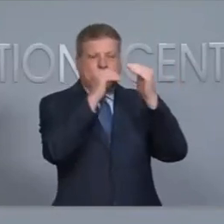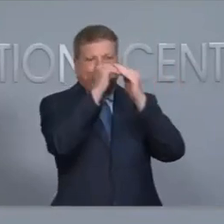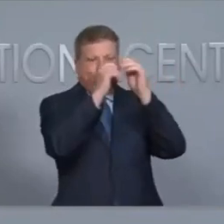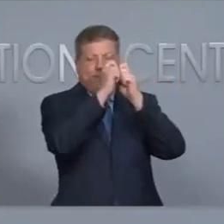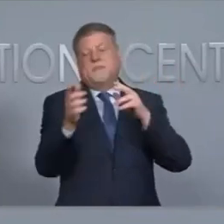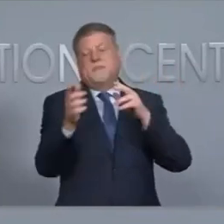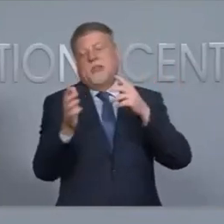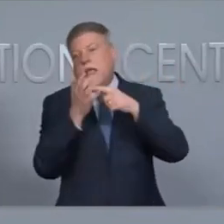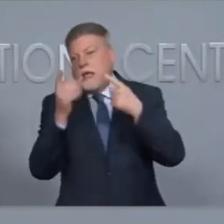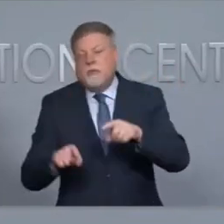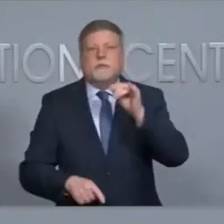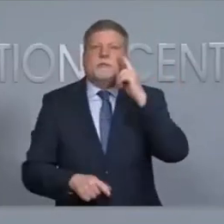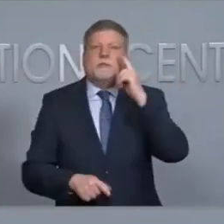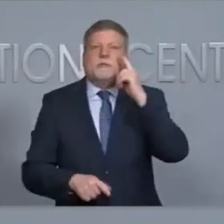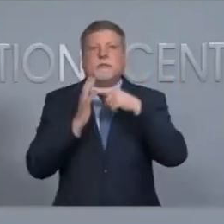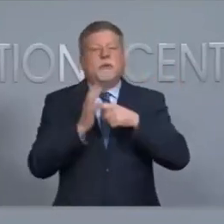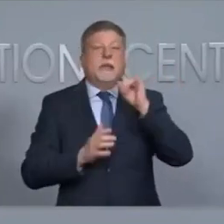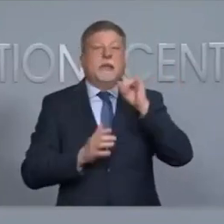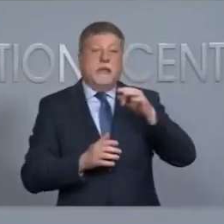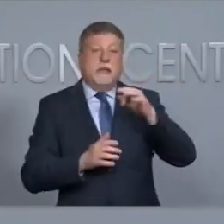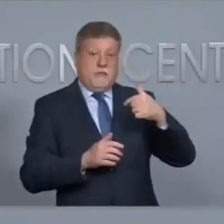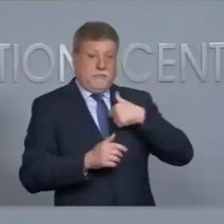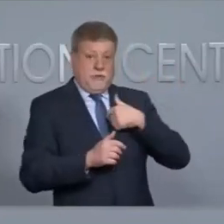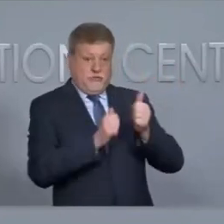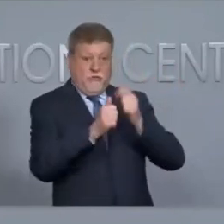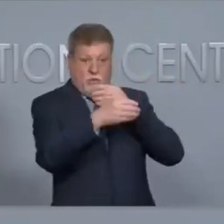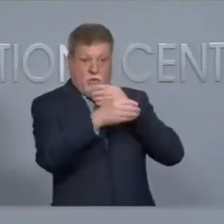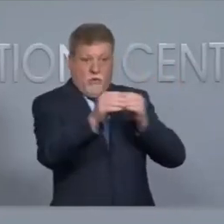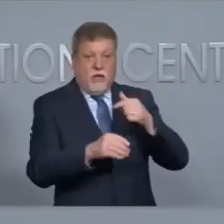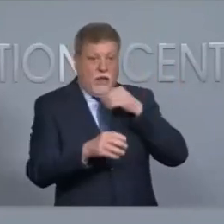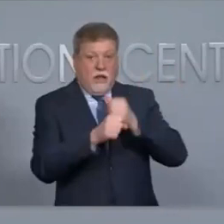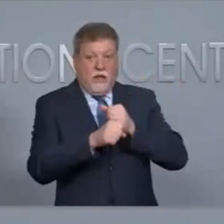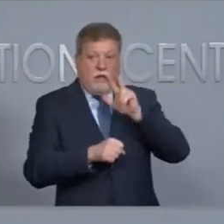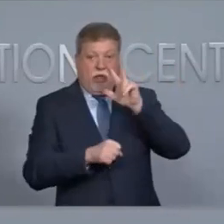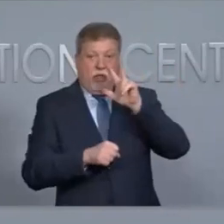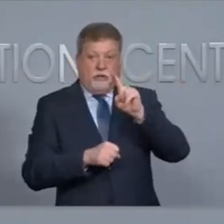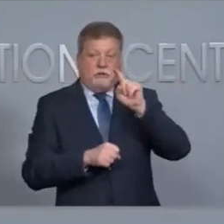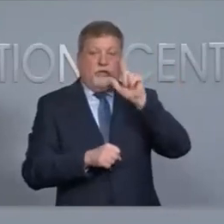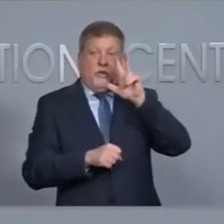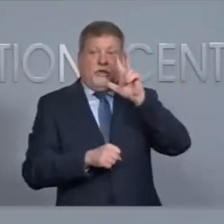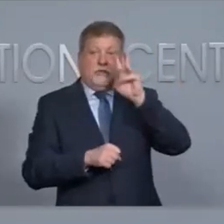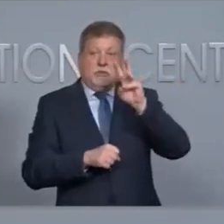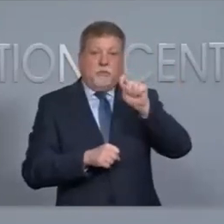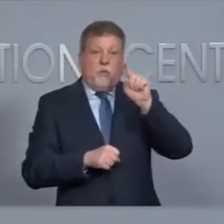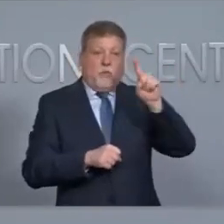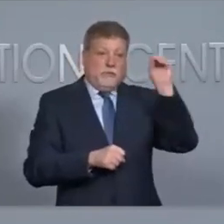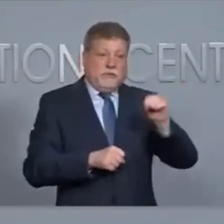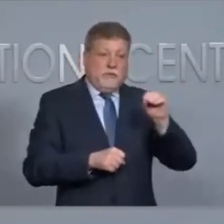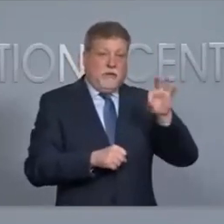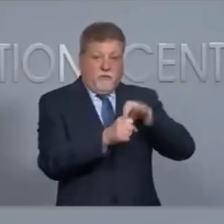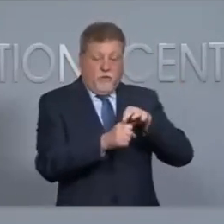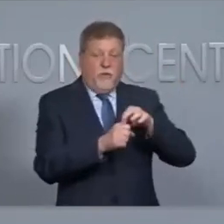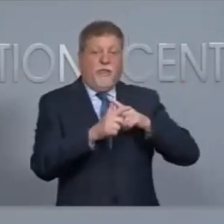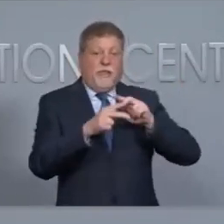candidate does not receive 30 percent plus one of the vote then the second place